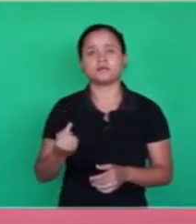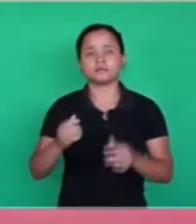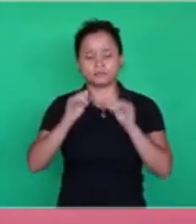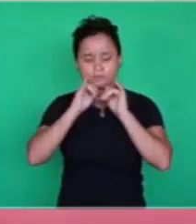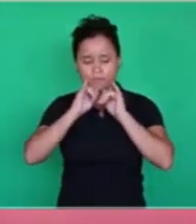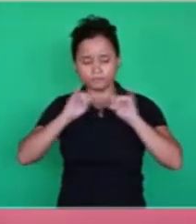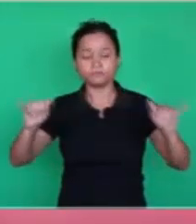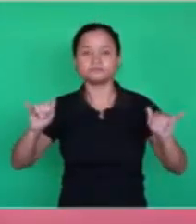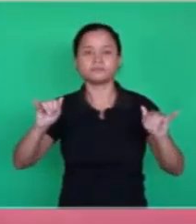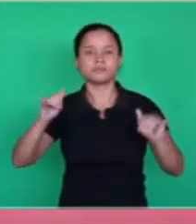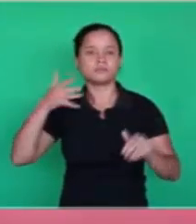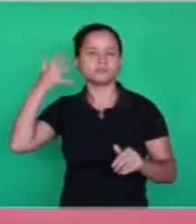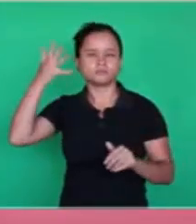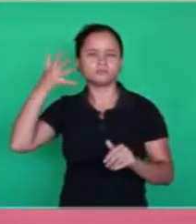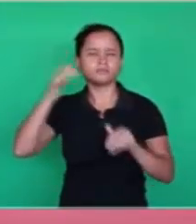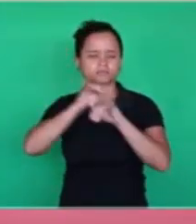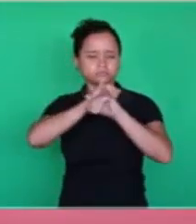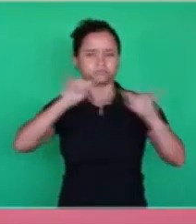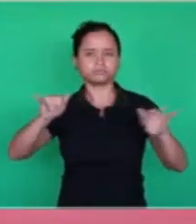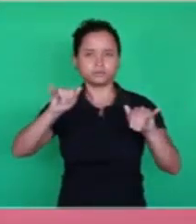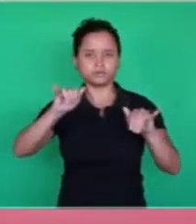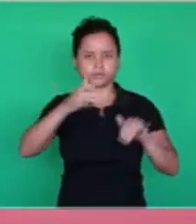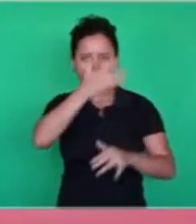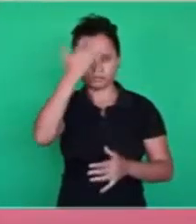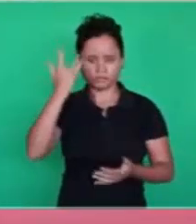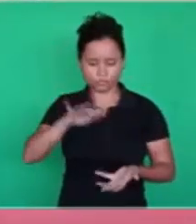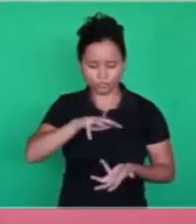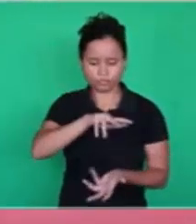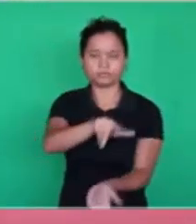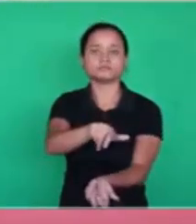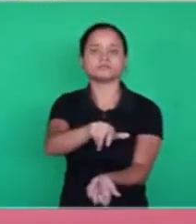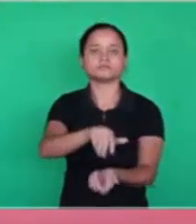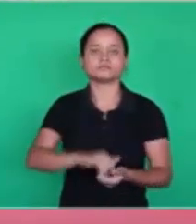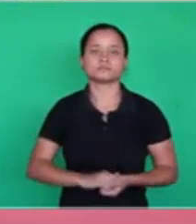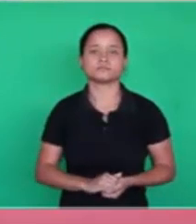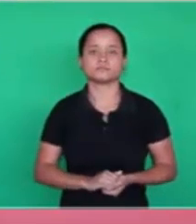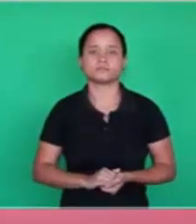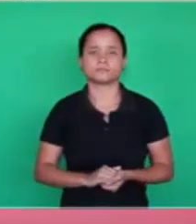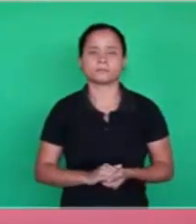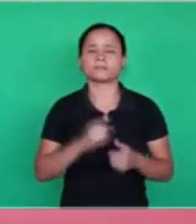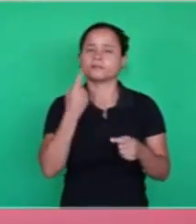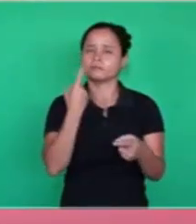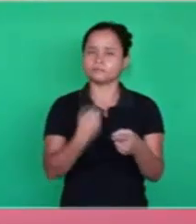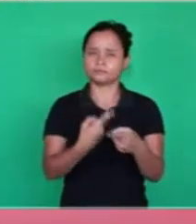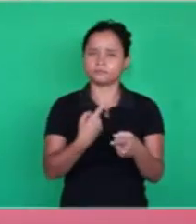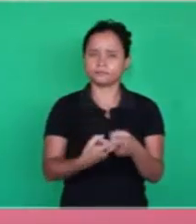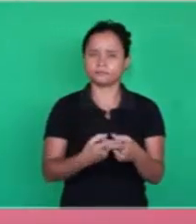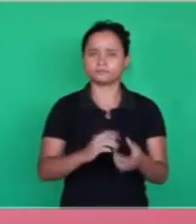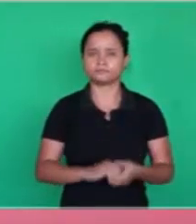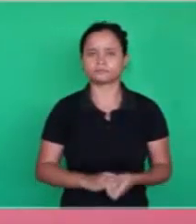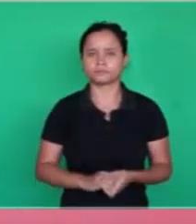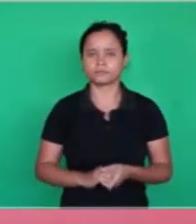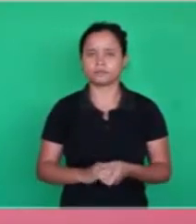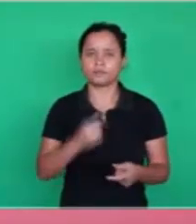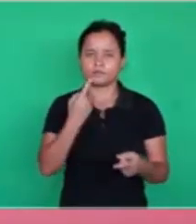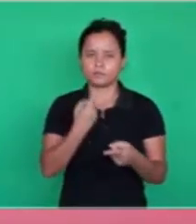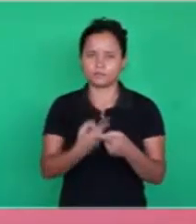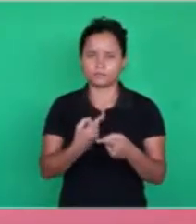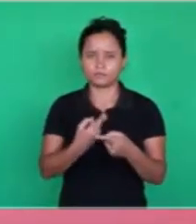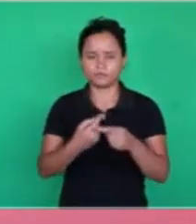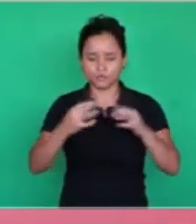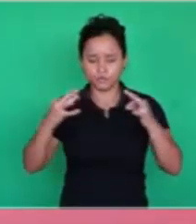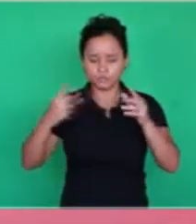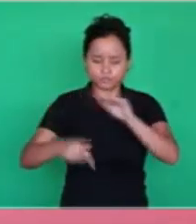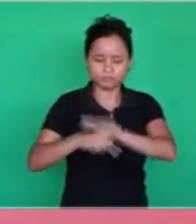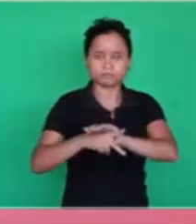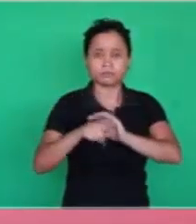because the judgment that will go on